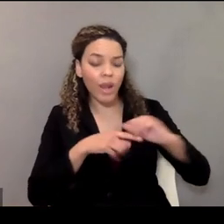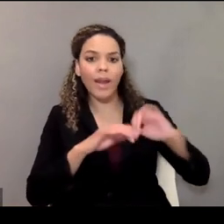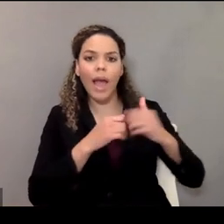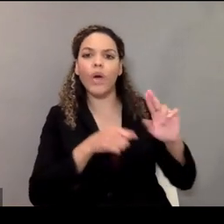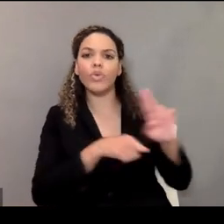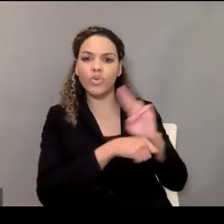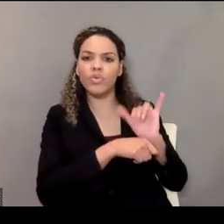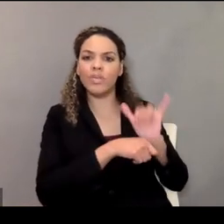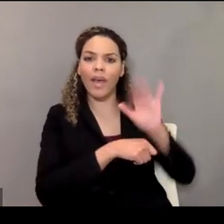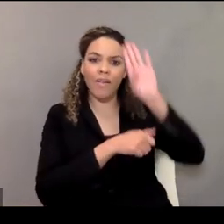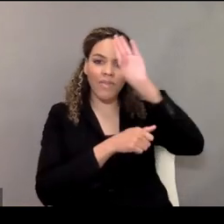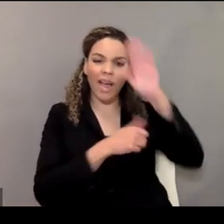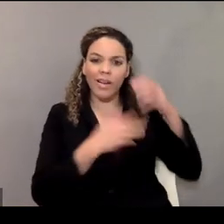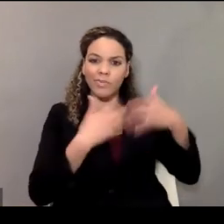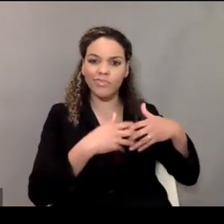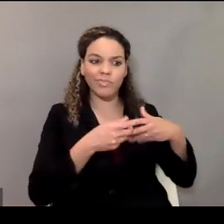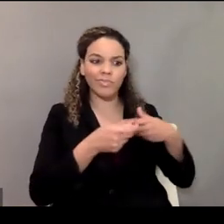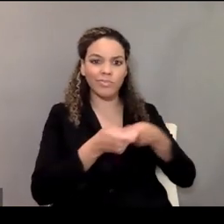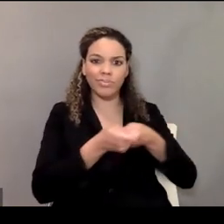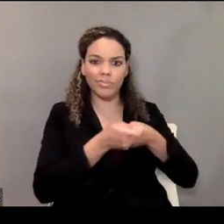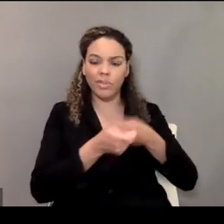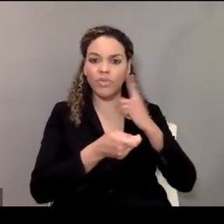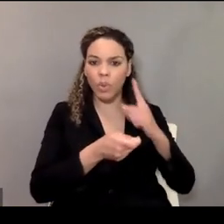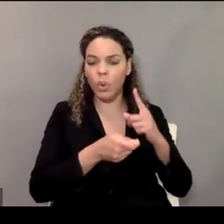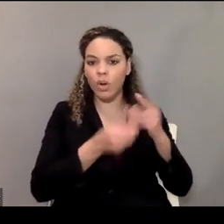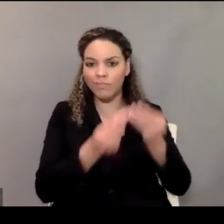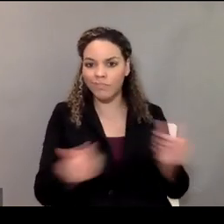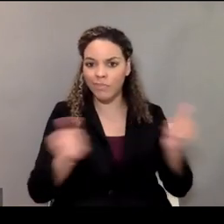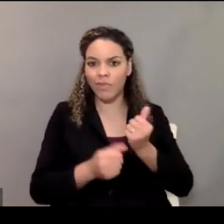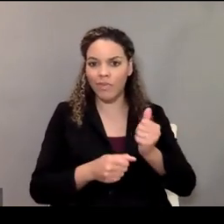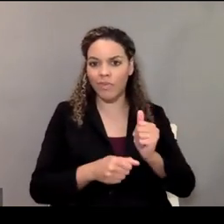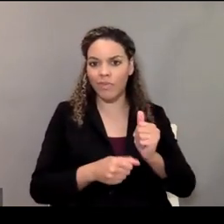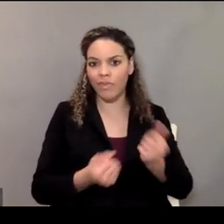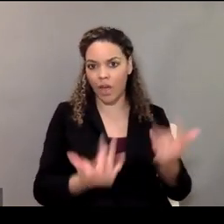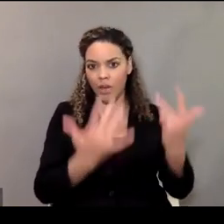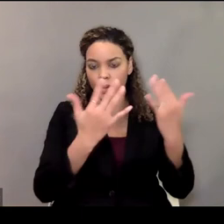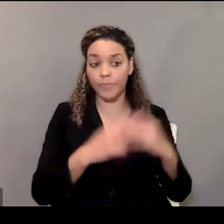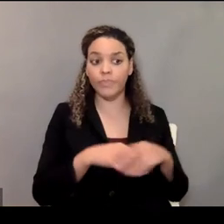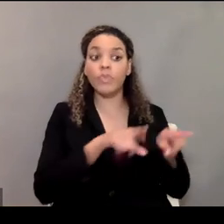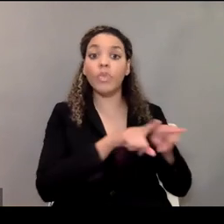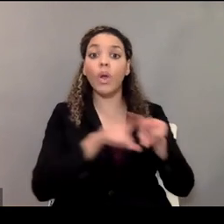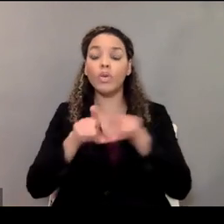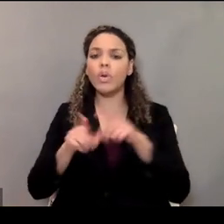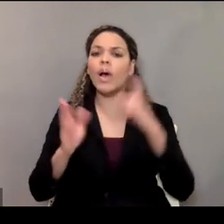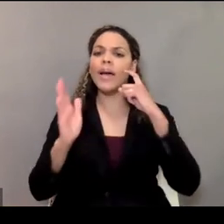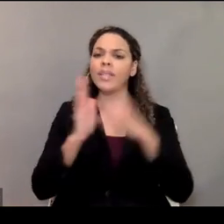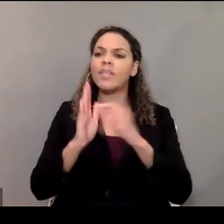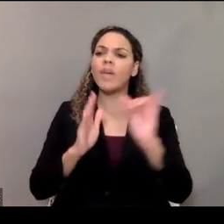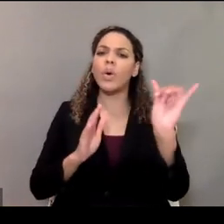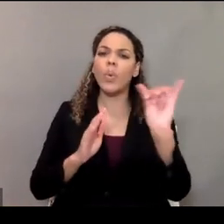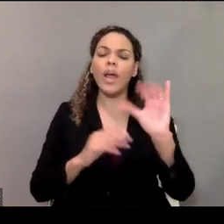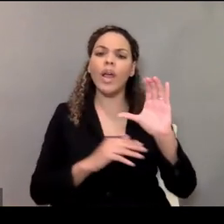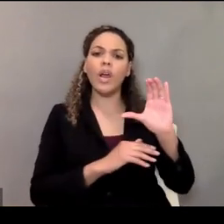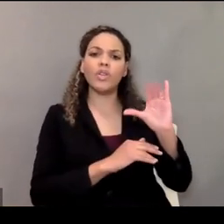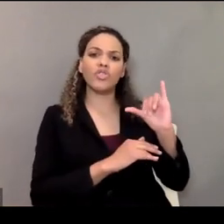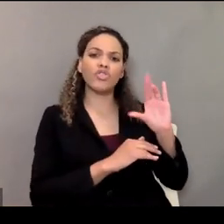Another tip would be to identify where a circuit breaker panel in or